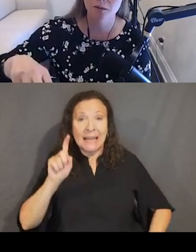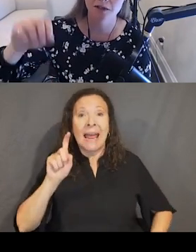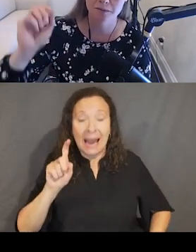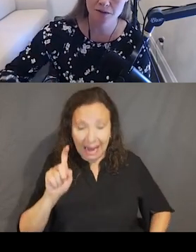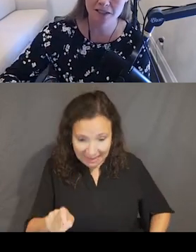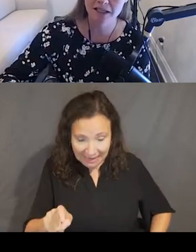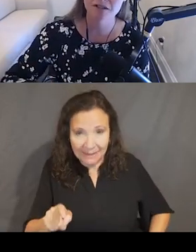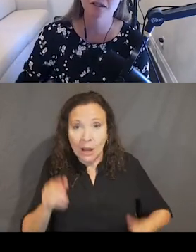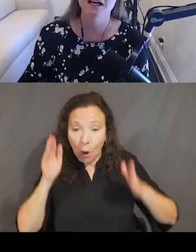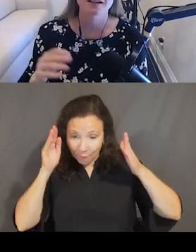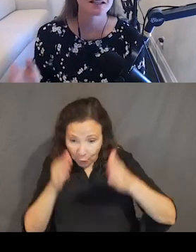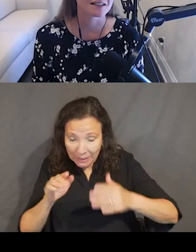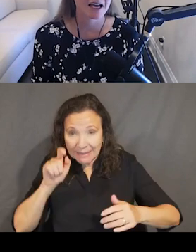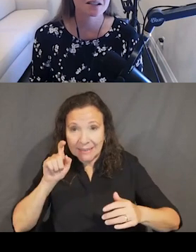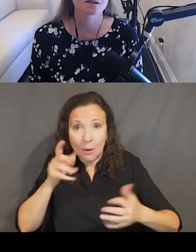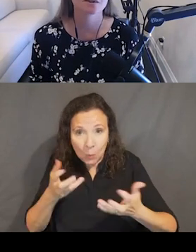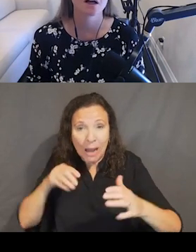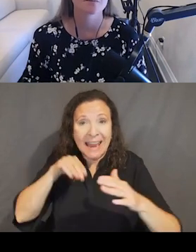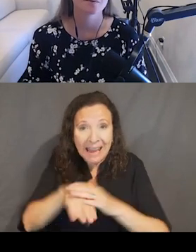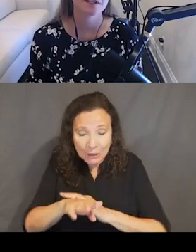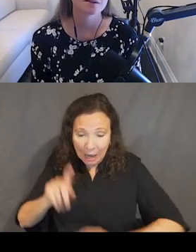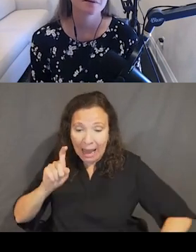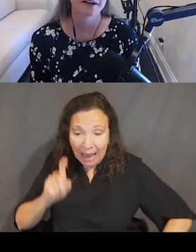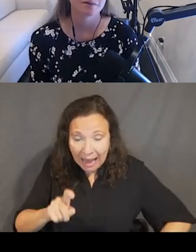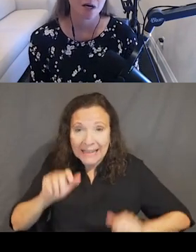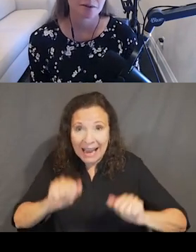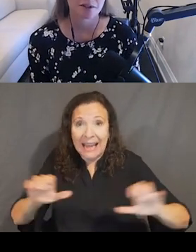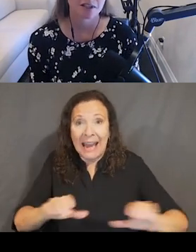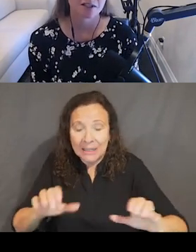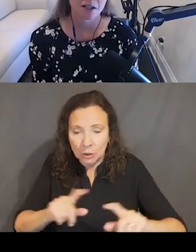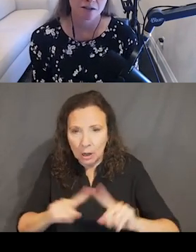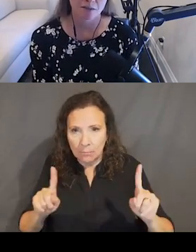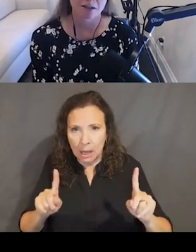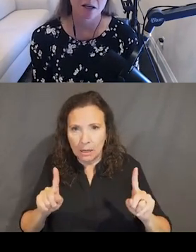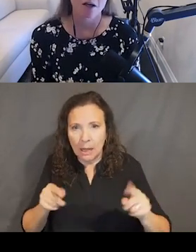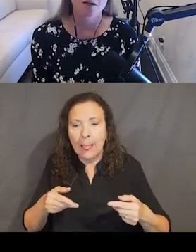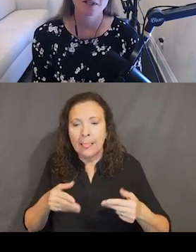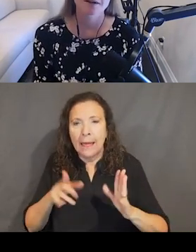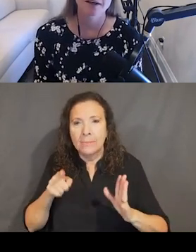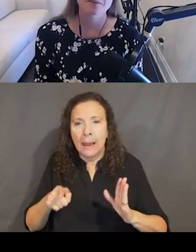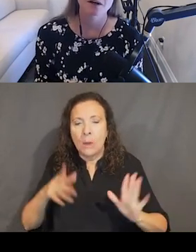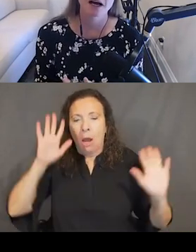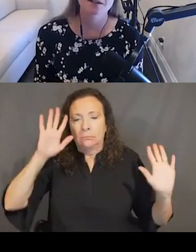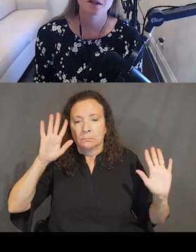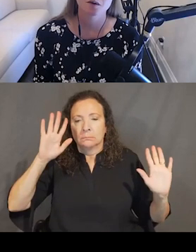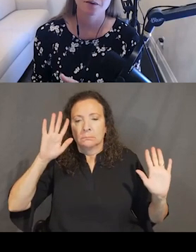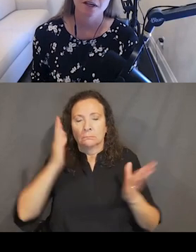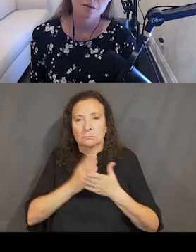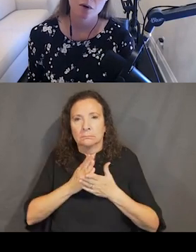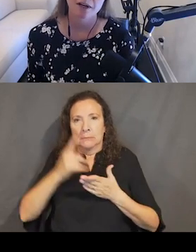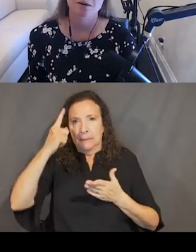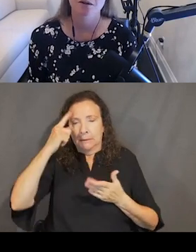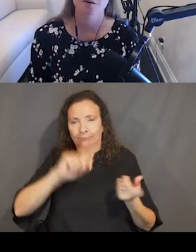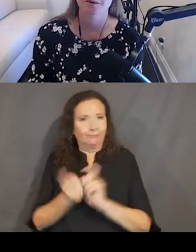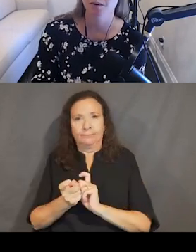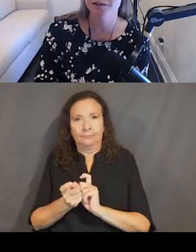focus is somewhere and they're about to press enter. This thing is actionable, but we need to provide them an opportunity to change their mind. So we need to think about how that's going to work with a